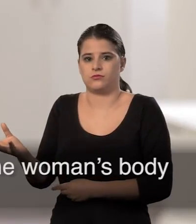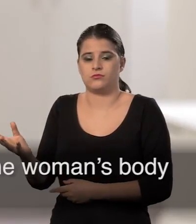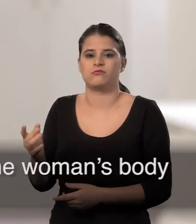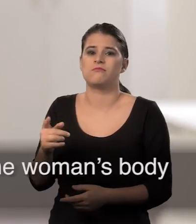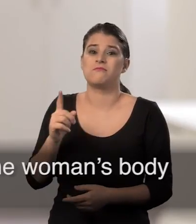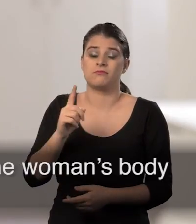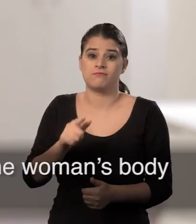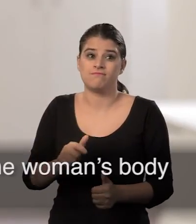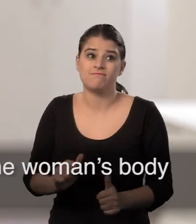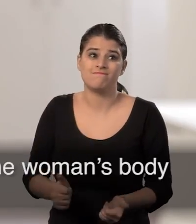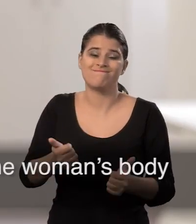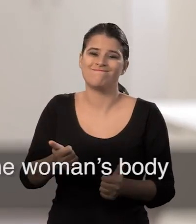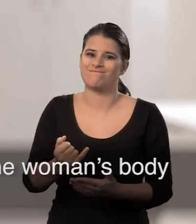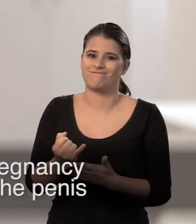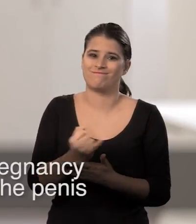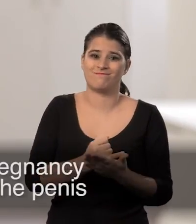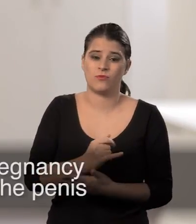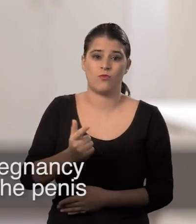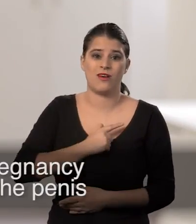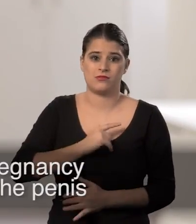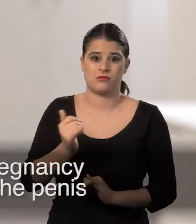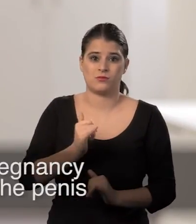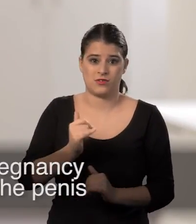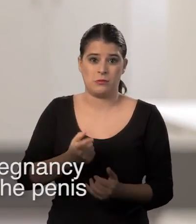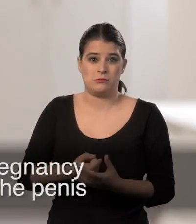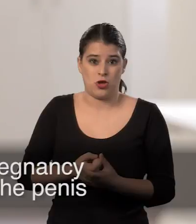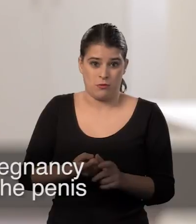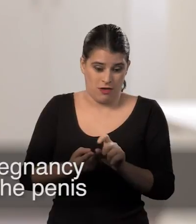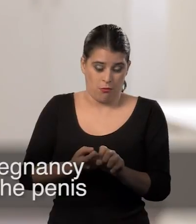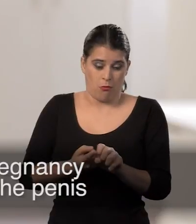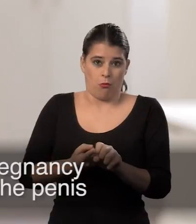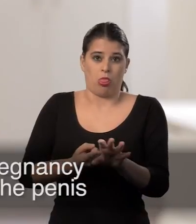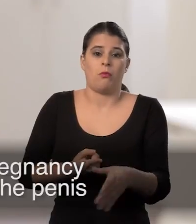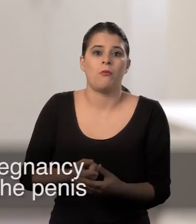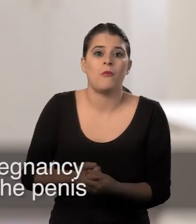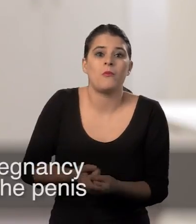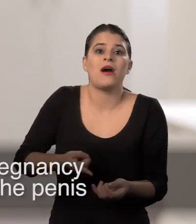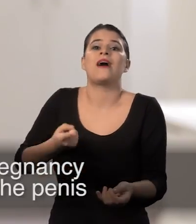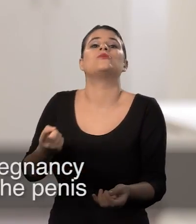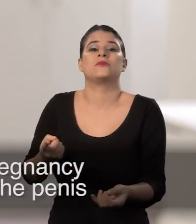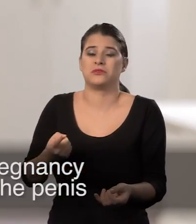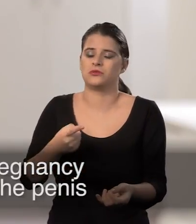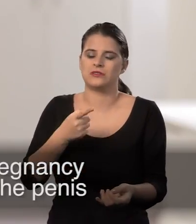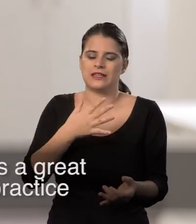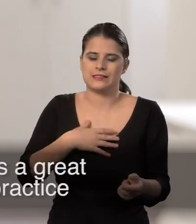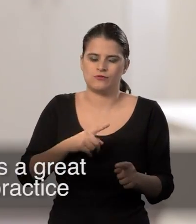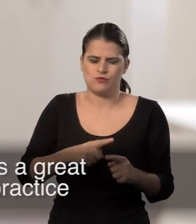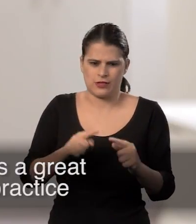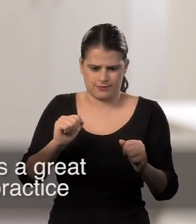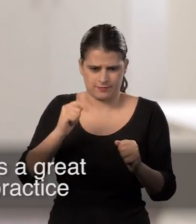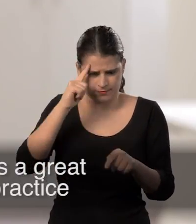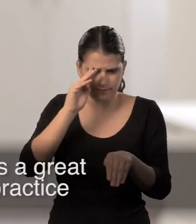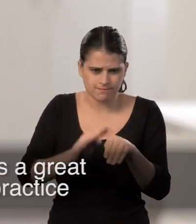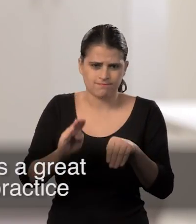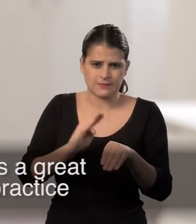ejaculates outside the woman's body. This is a poor way to prevent pregnancy as some sperm can leak out of the penis before